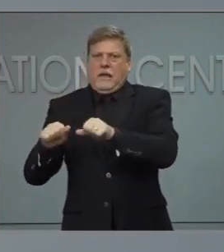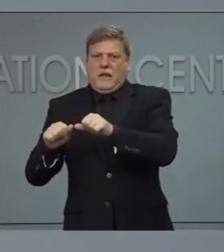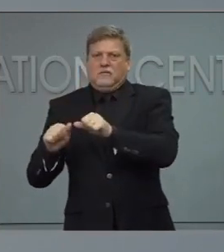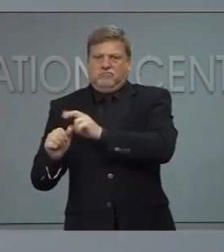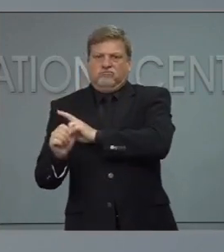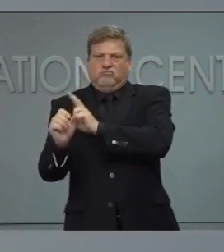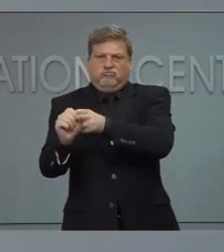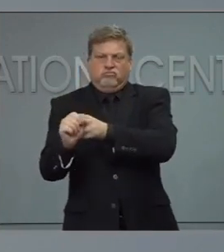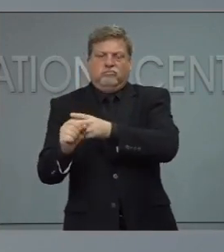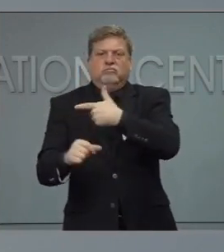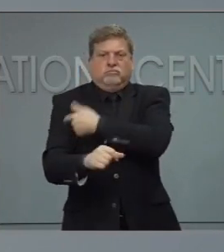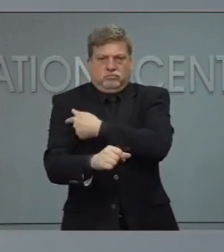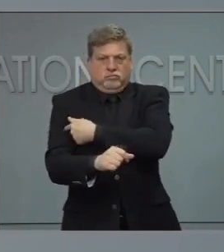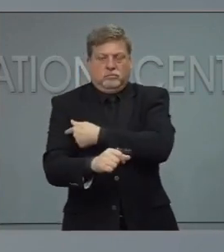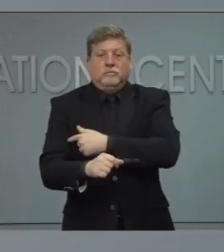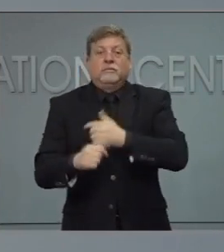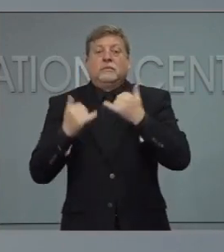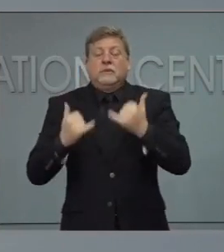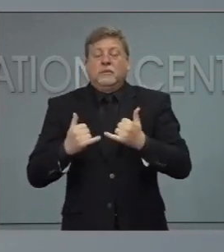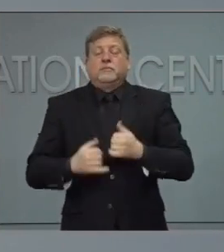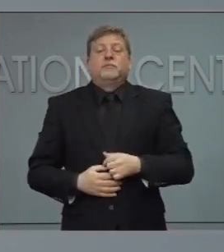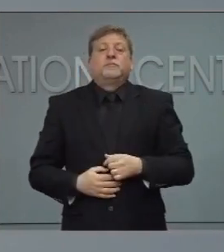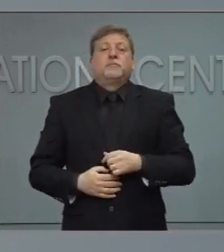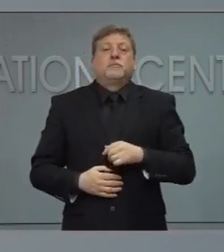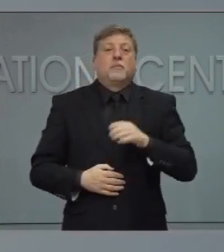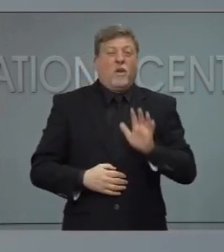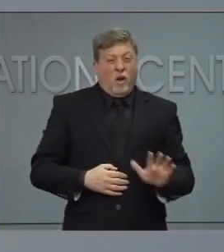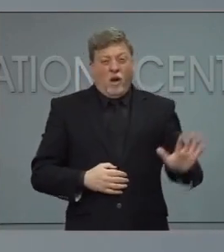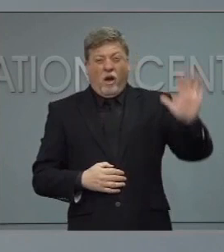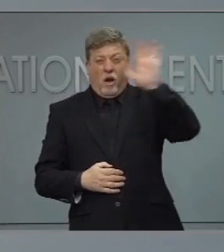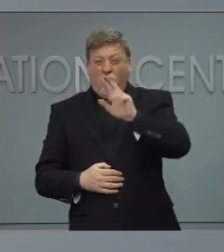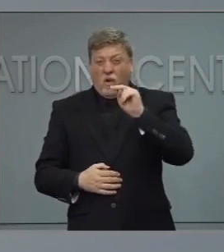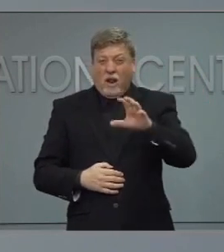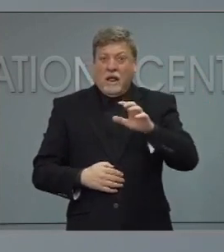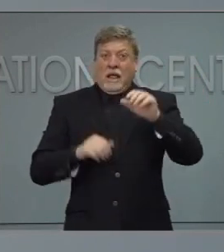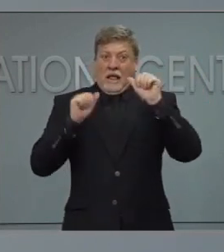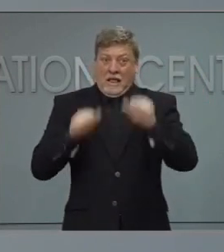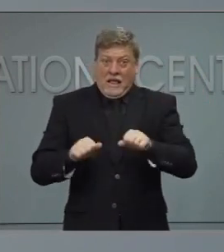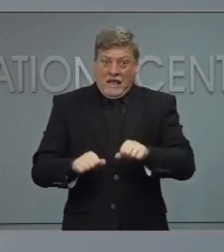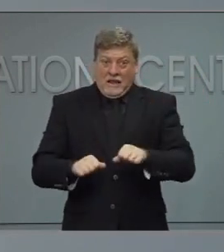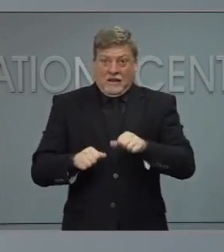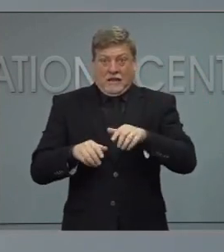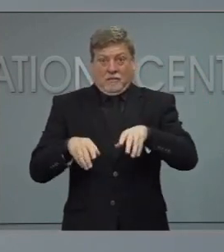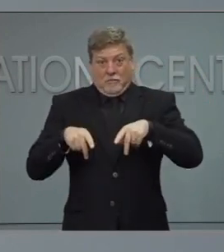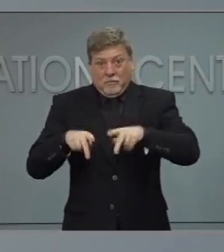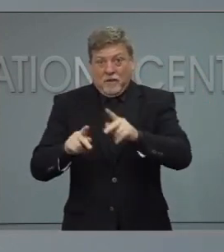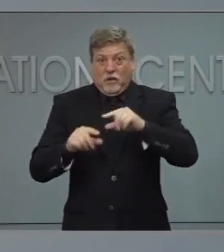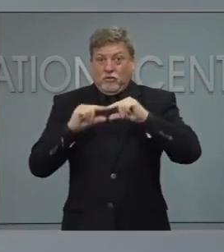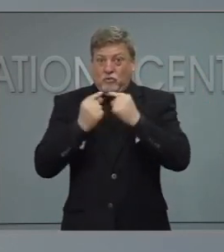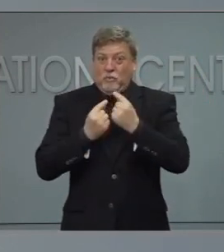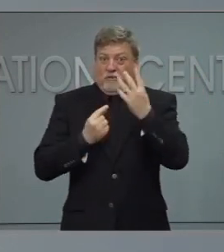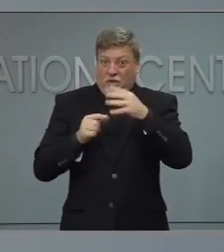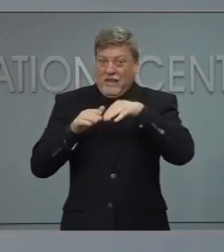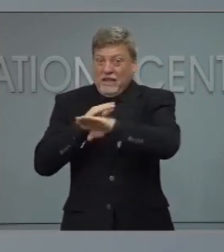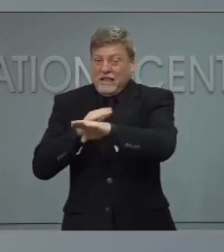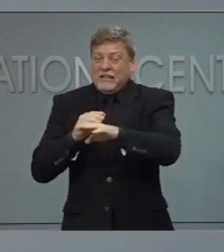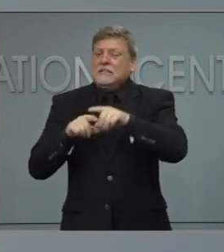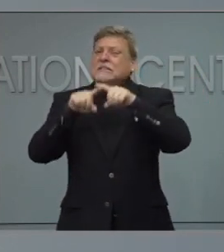four on March the 17th, and we want them to make sure that they're still meeting the demand in groups of one three.